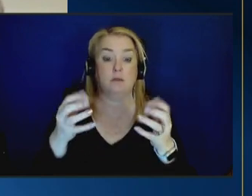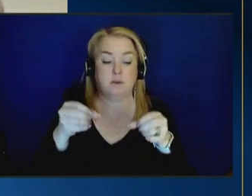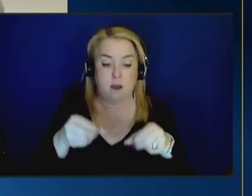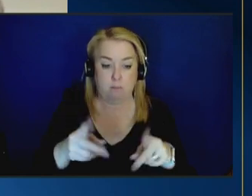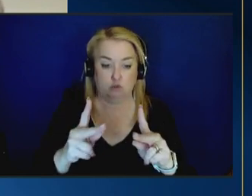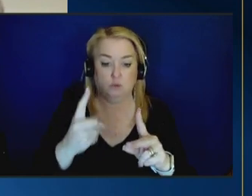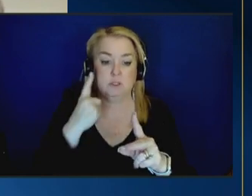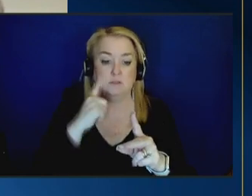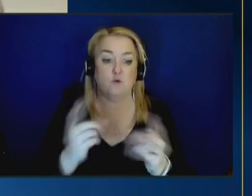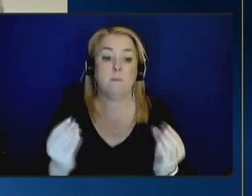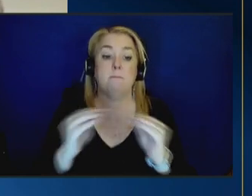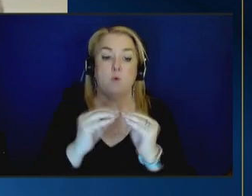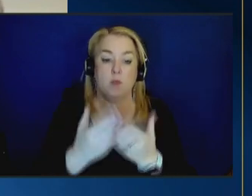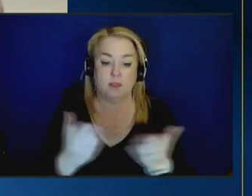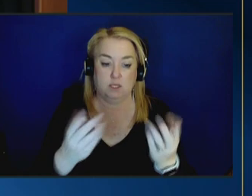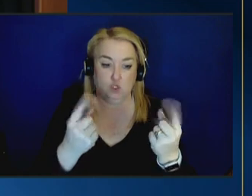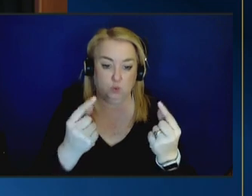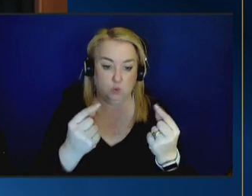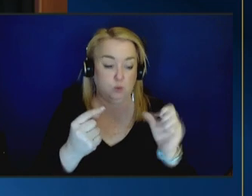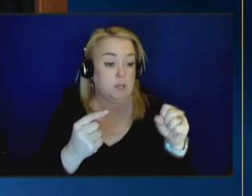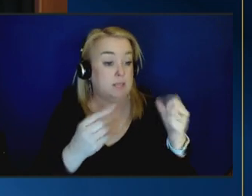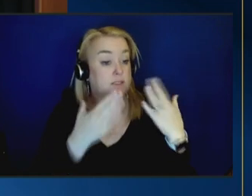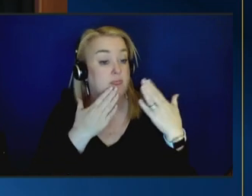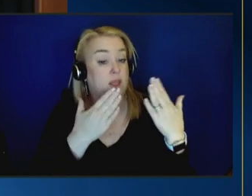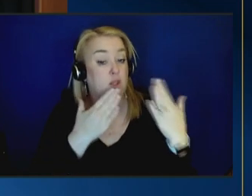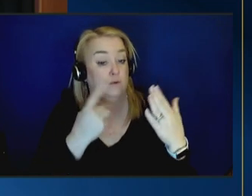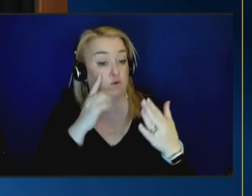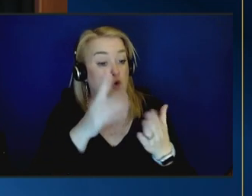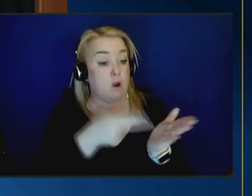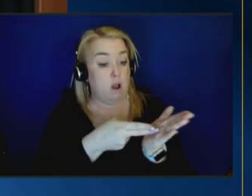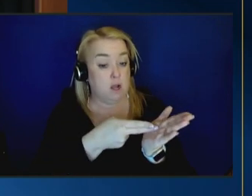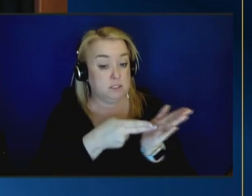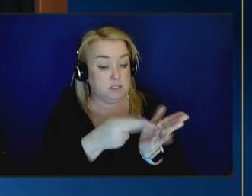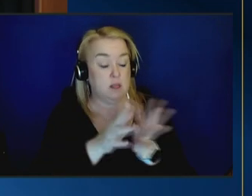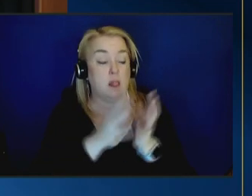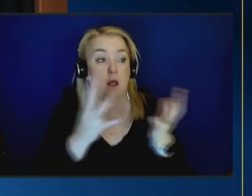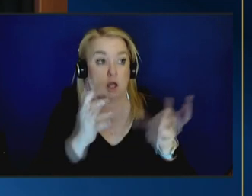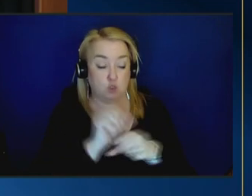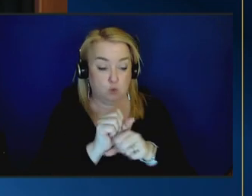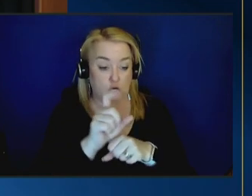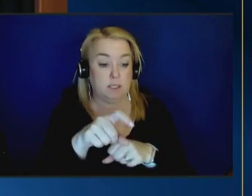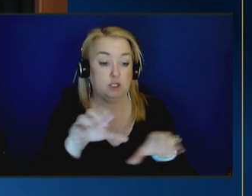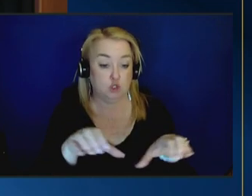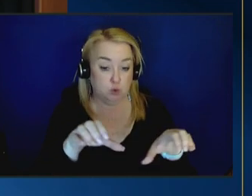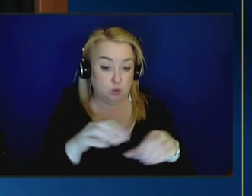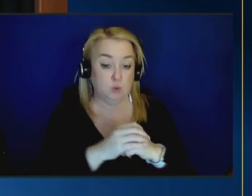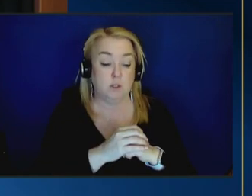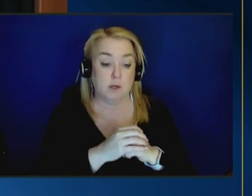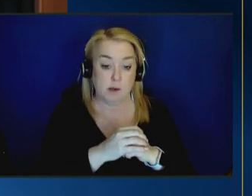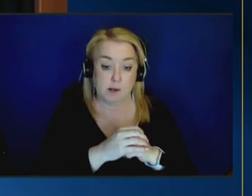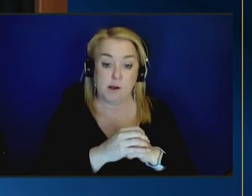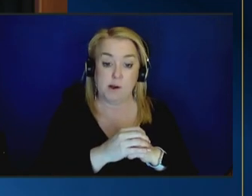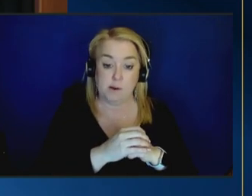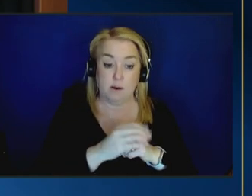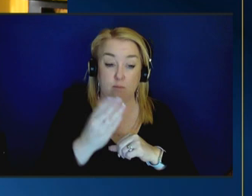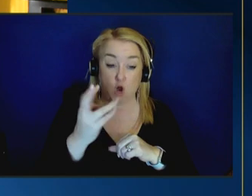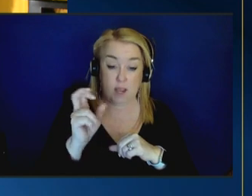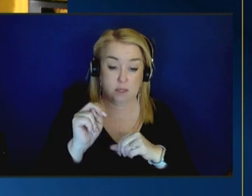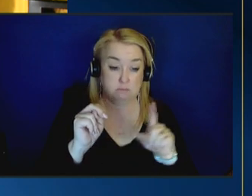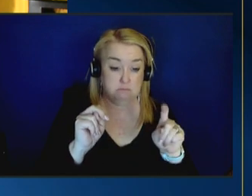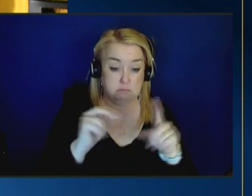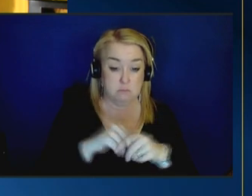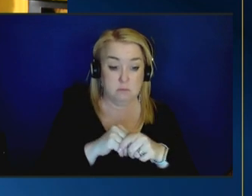do in this space yeah thank you for your honesty about that lots of work to do there um brian what do you think